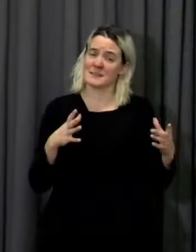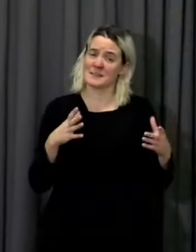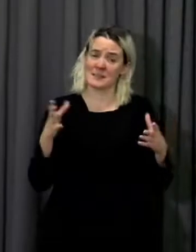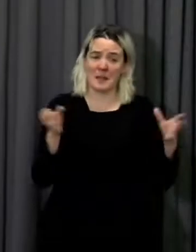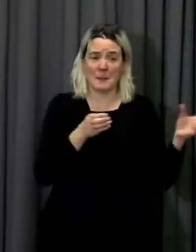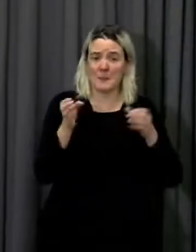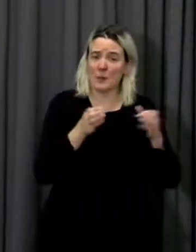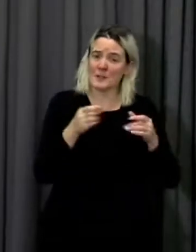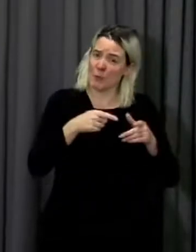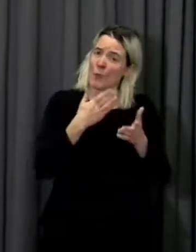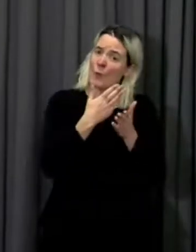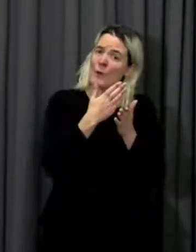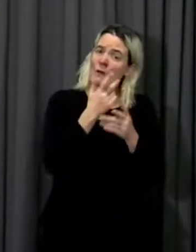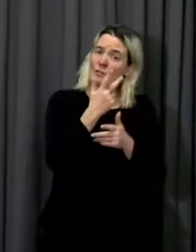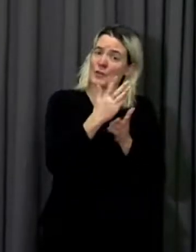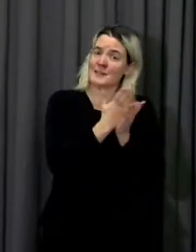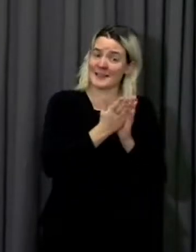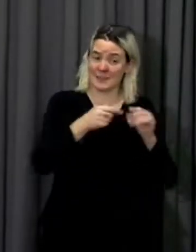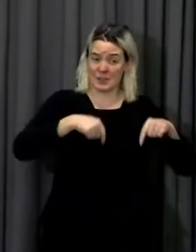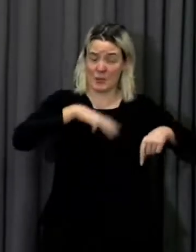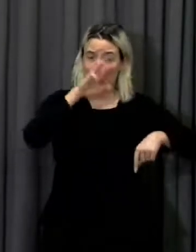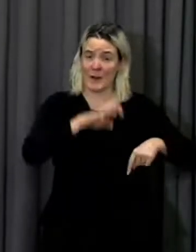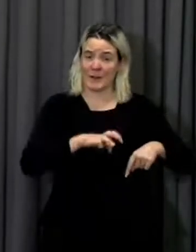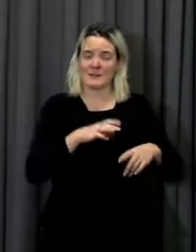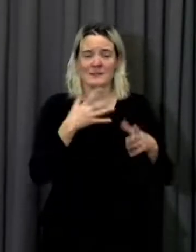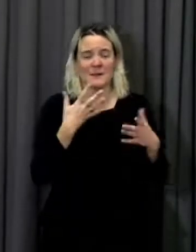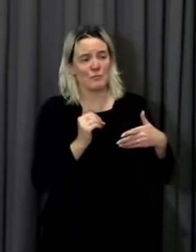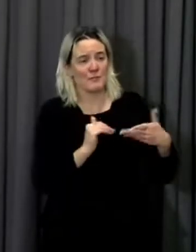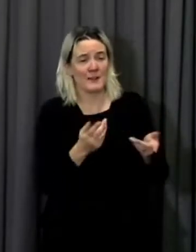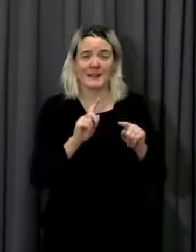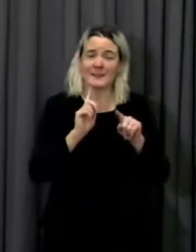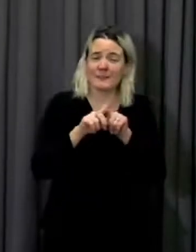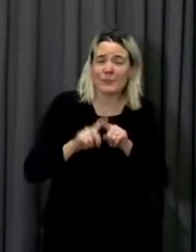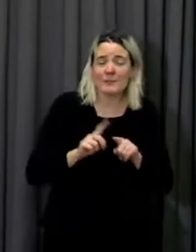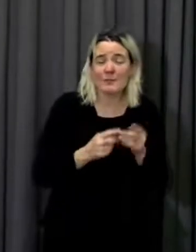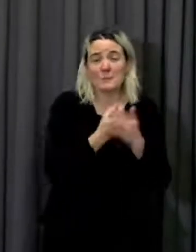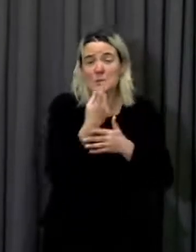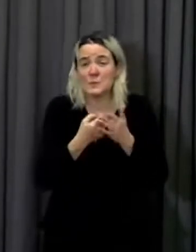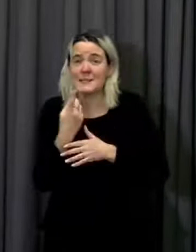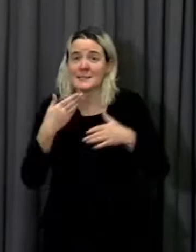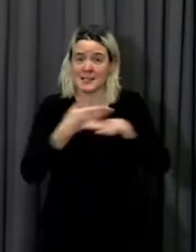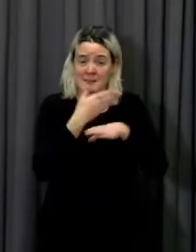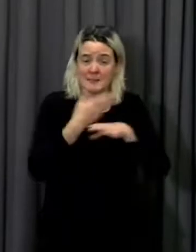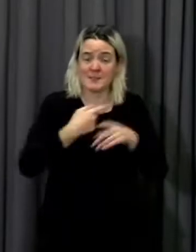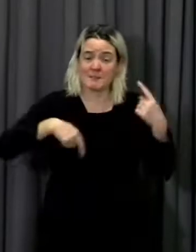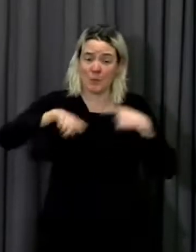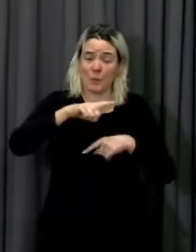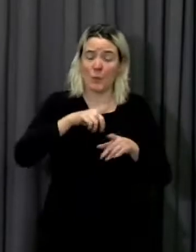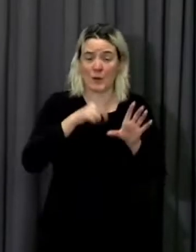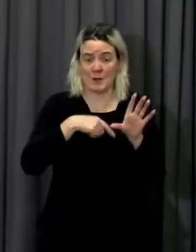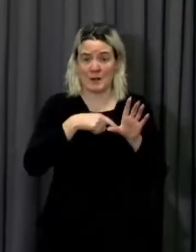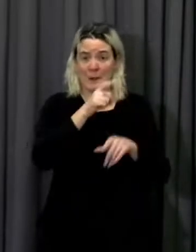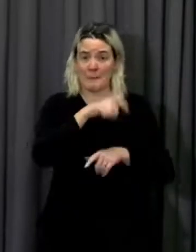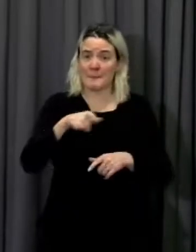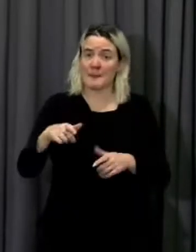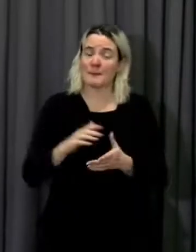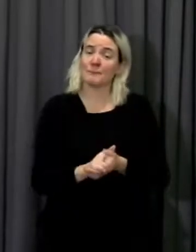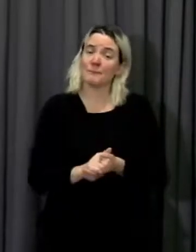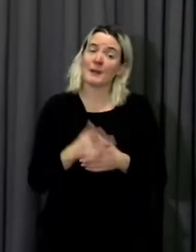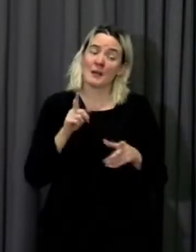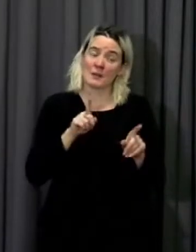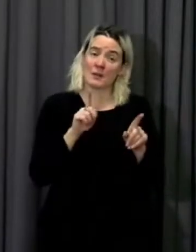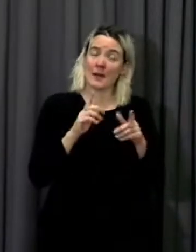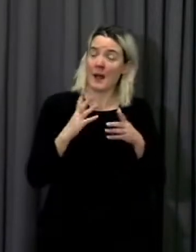Welsh medium experiences and activities for young people, helping deliver the aims of our Cymraig 2050